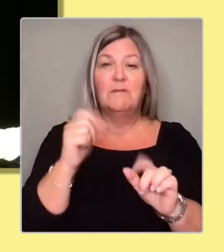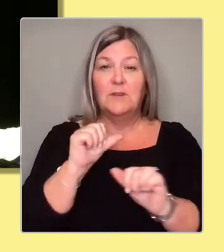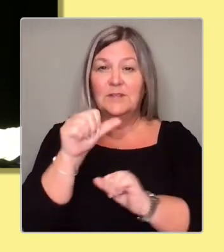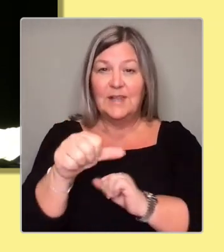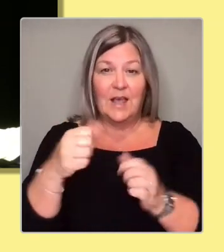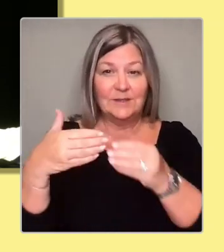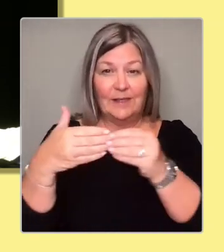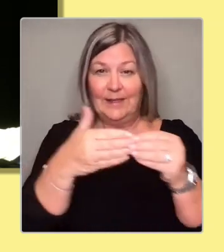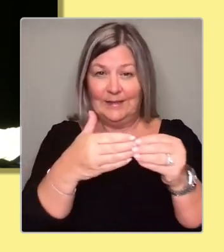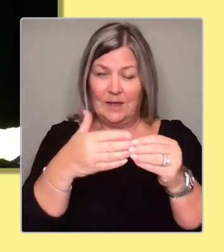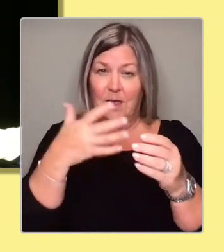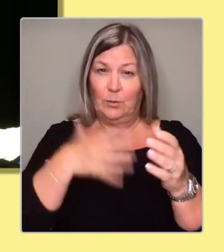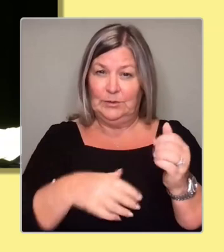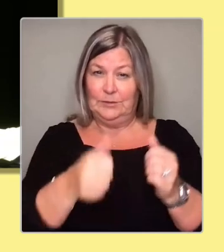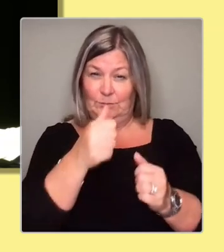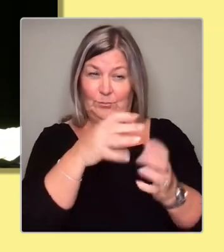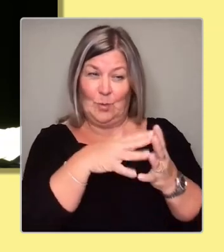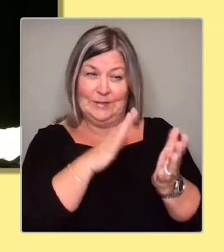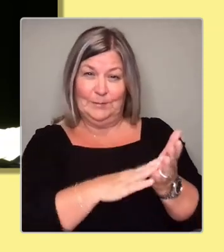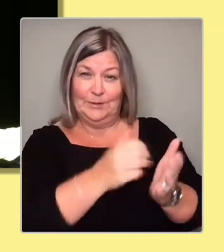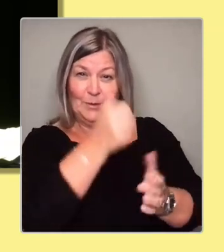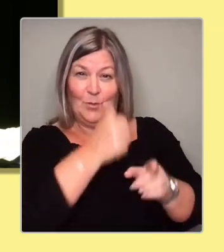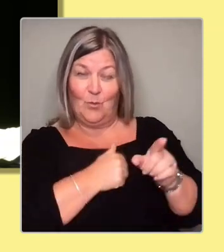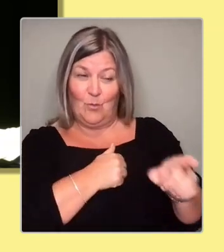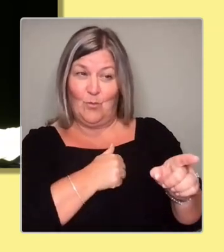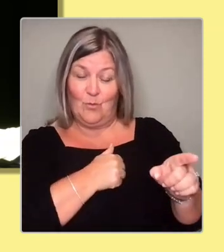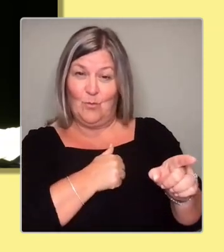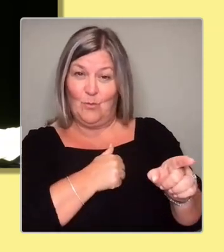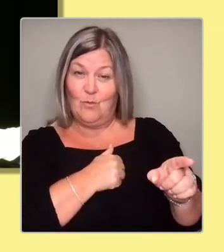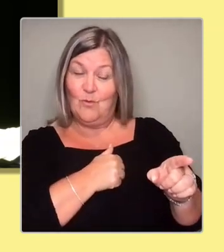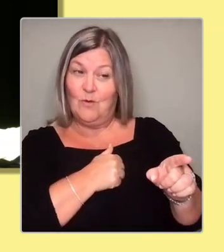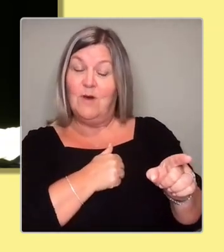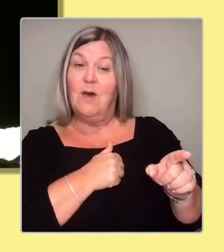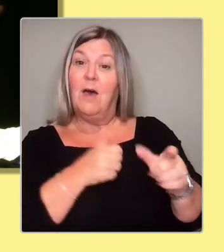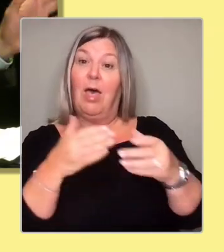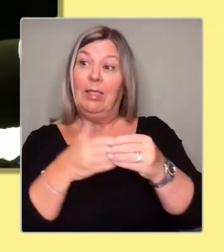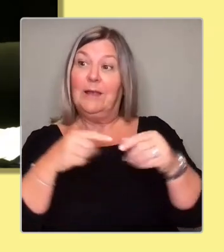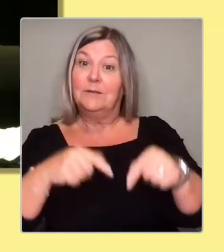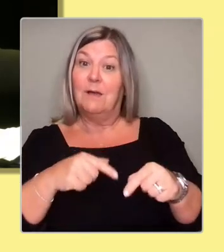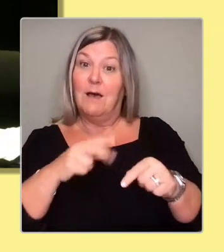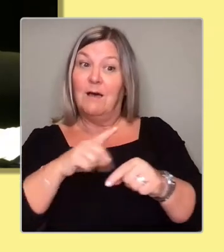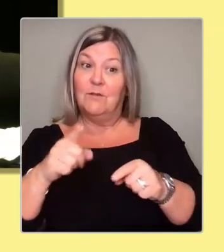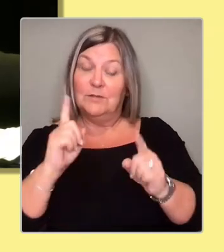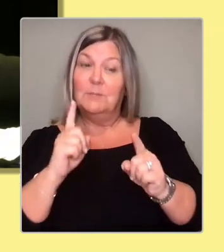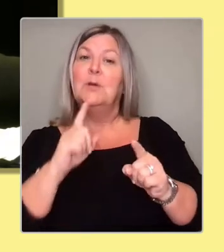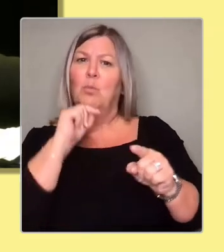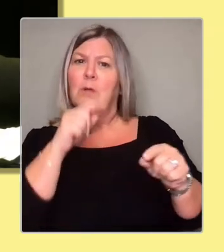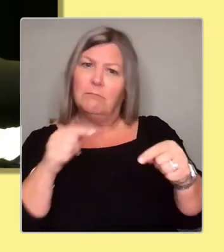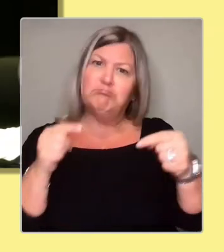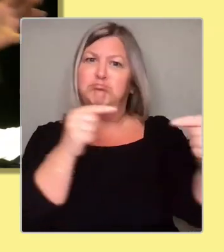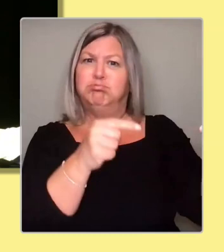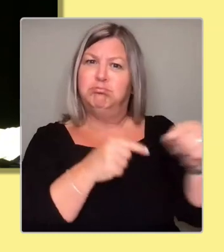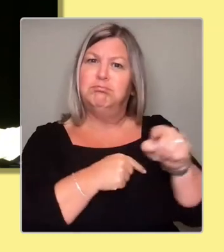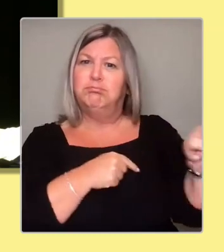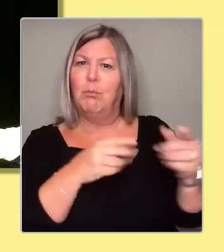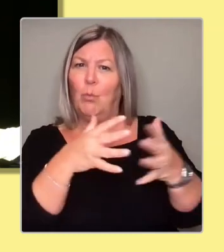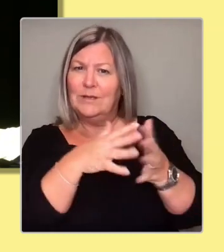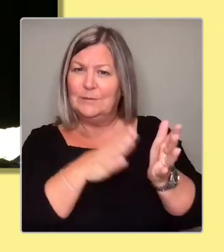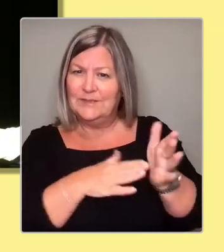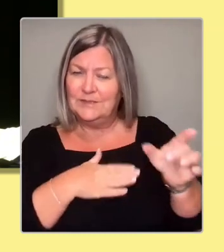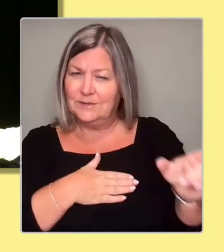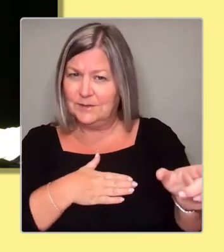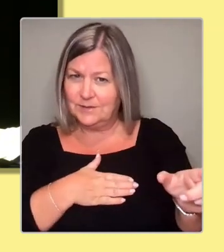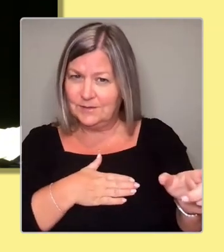a leader that's going to stand up to them. And that's why Denise's question about the Section 35 is actually really important. not, it's not actually really about GRR. It's about